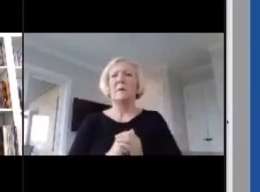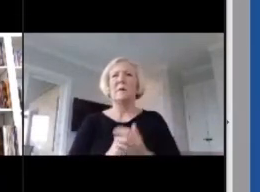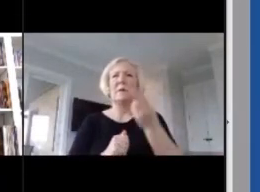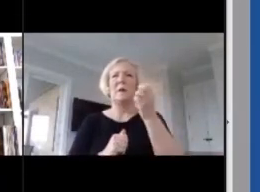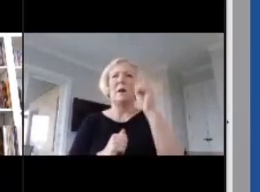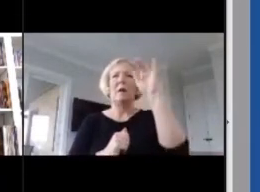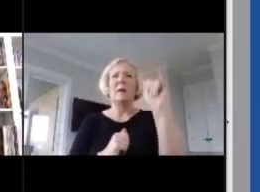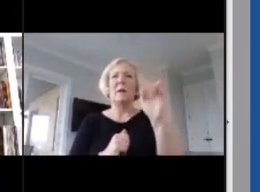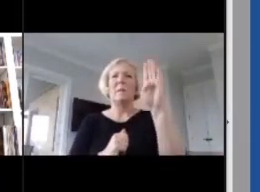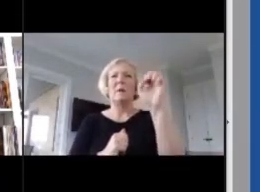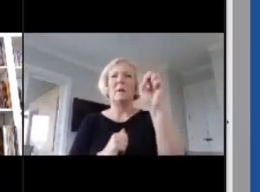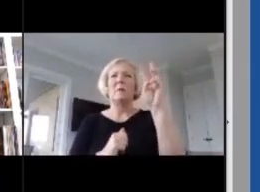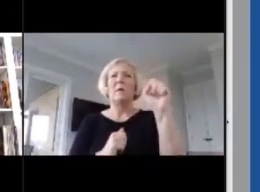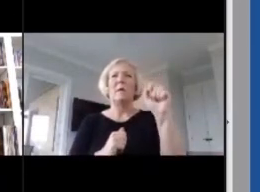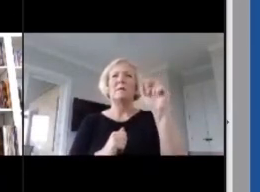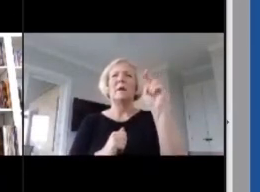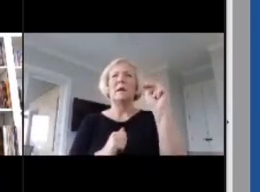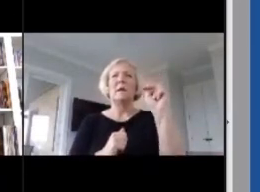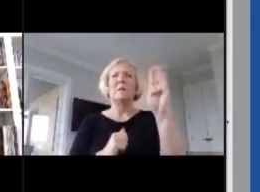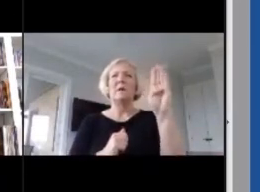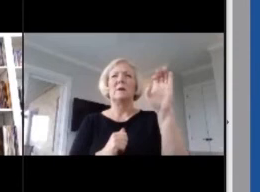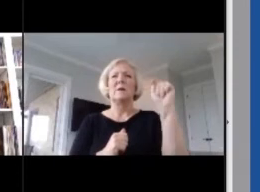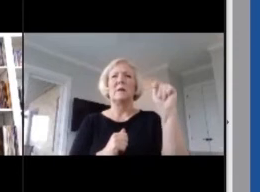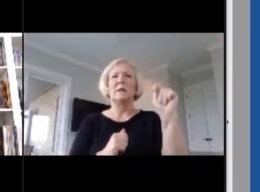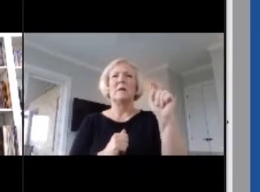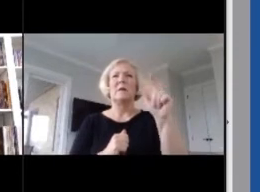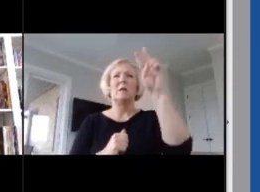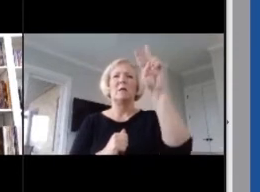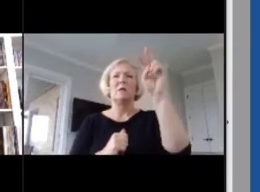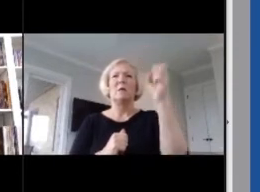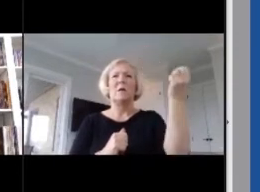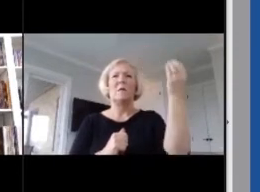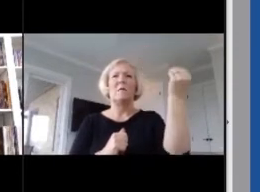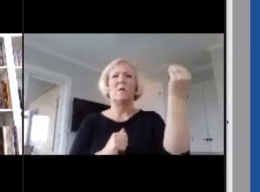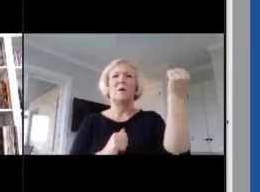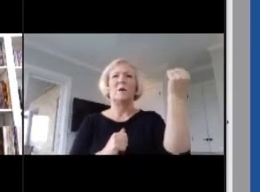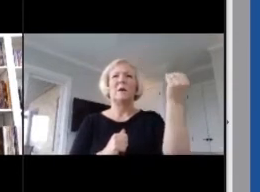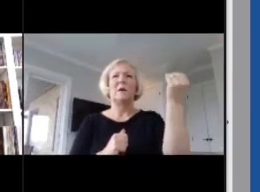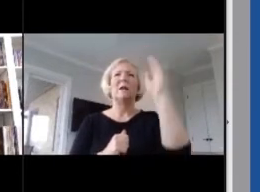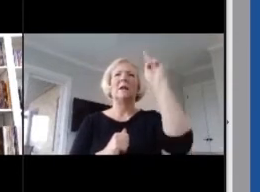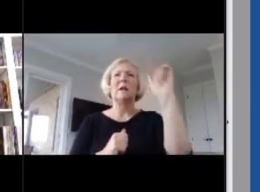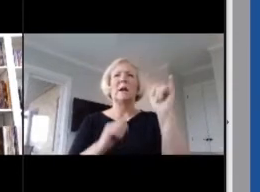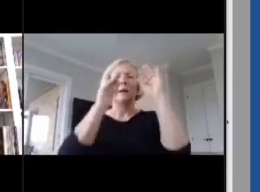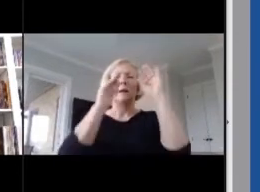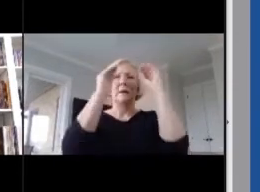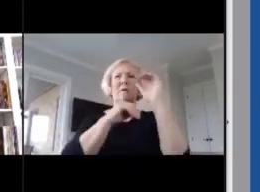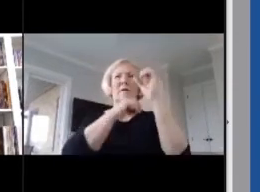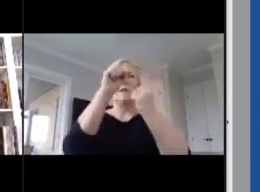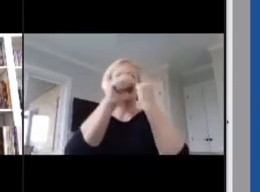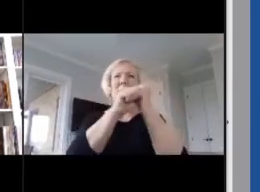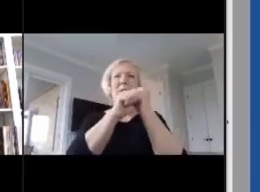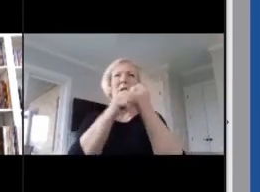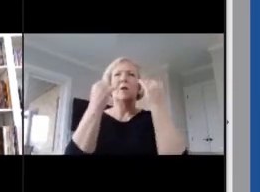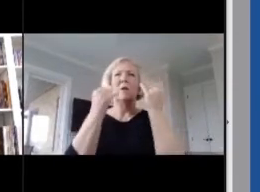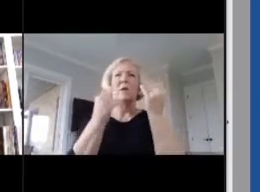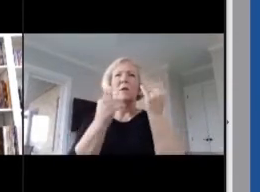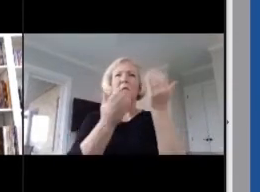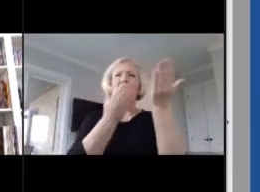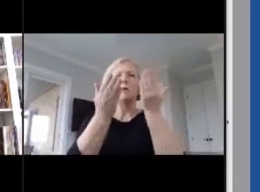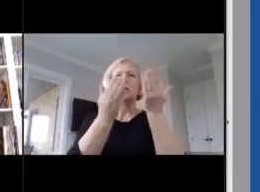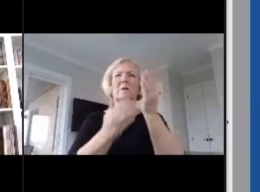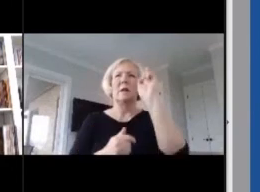a national board certified teacher and was the 2014 Kentucky Teacher of the Year and currently serves on the Kentucky Board of Education.